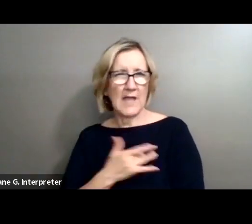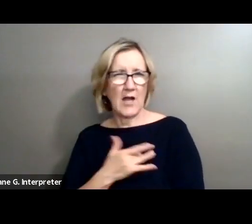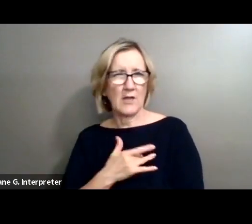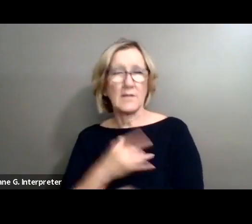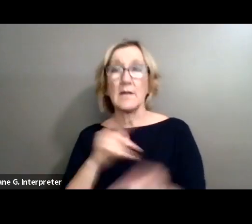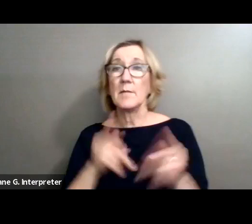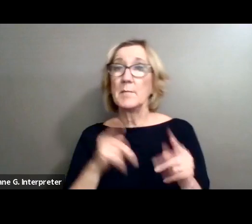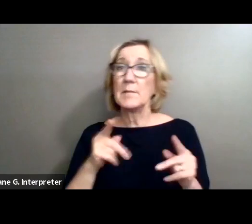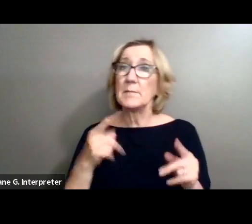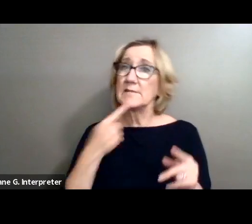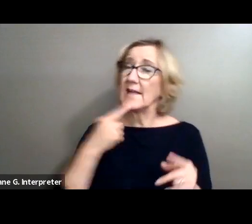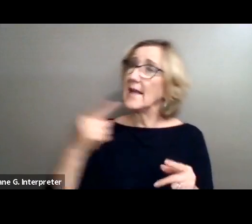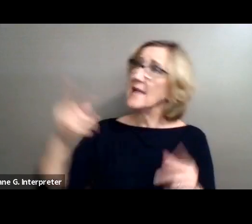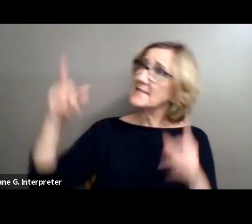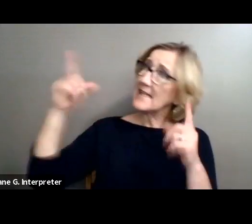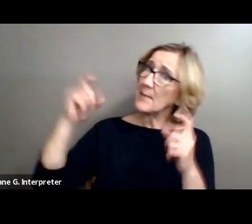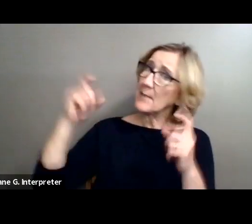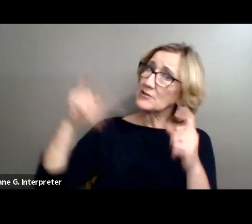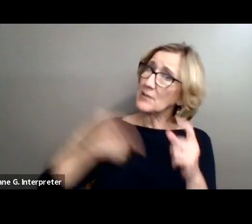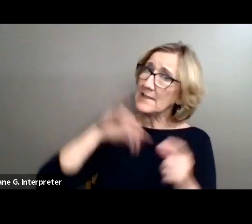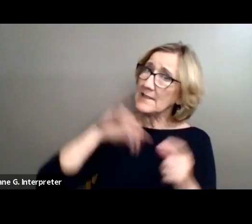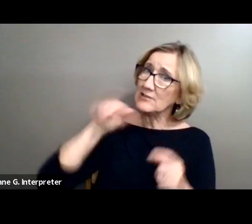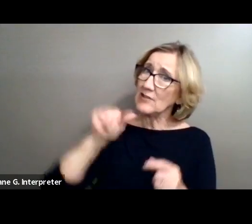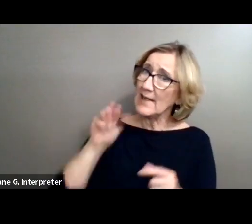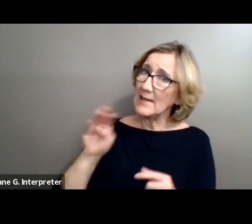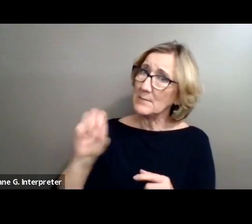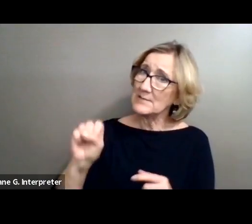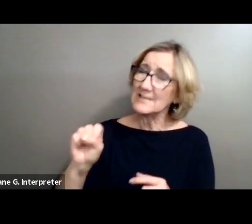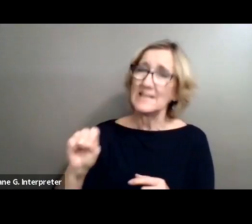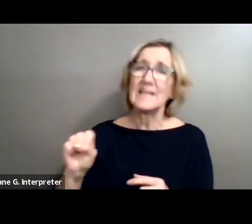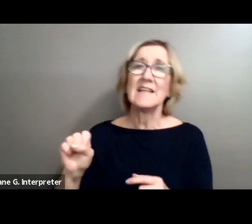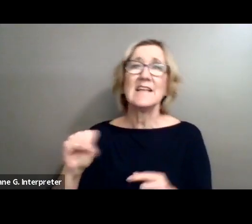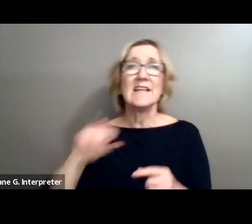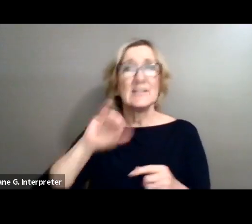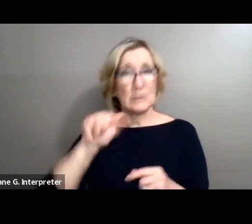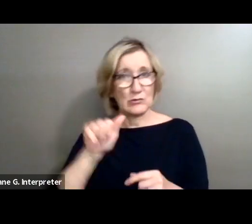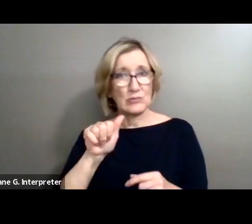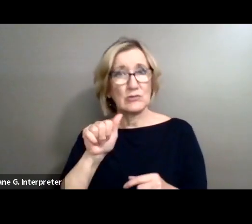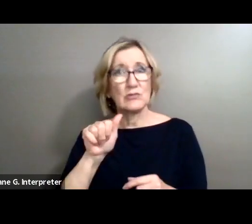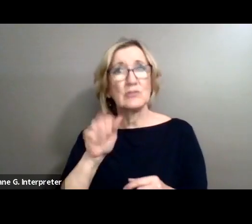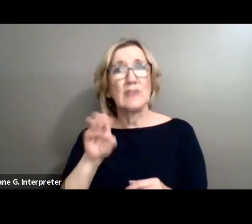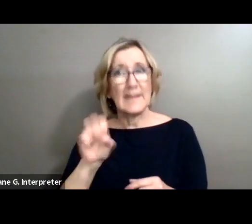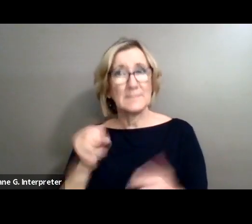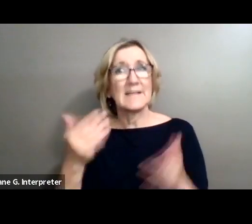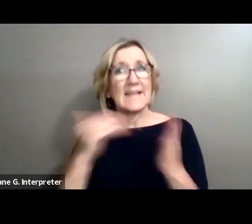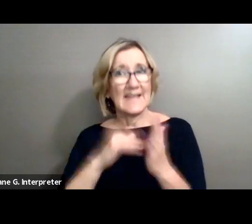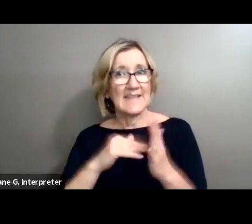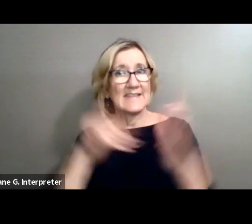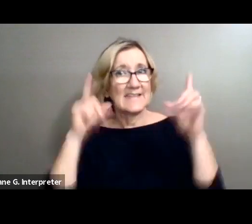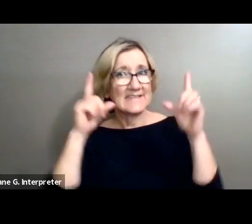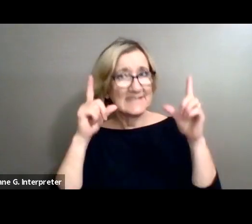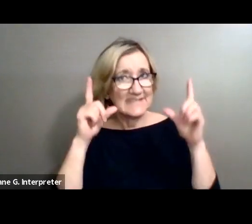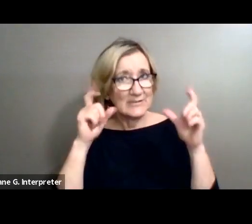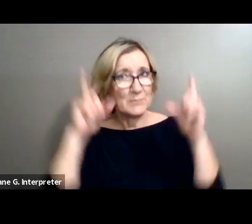take a picture of me, James van der Zee. So James stepped behind the camera once again. Click, click.